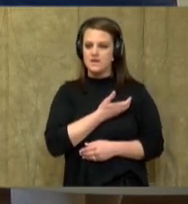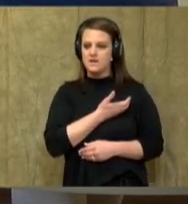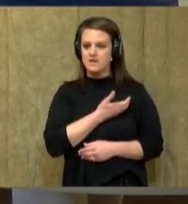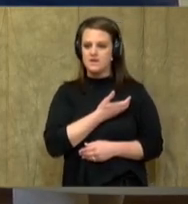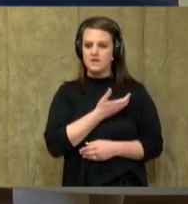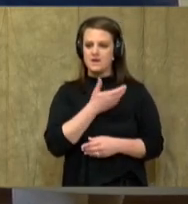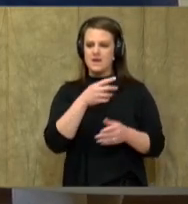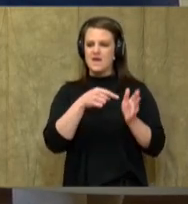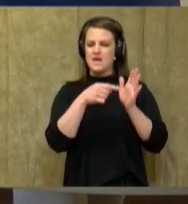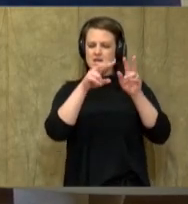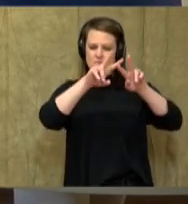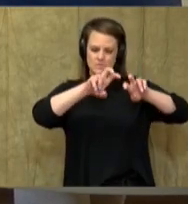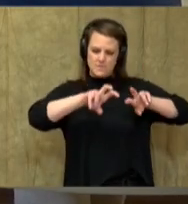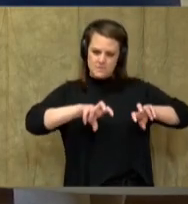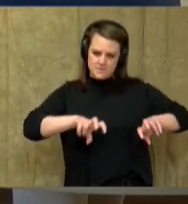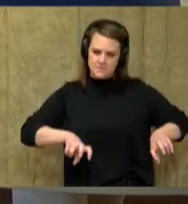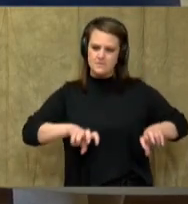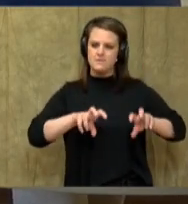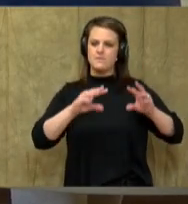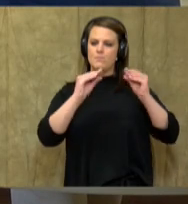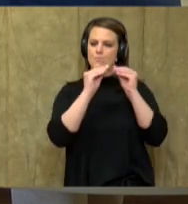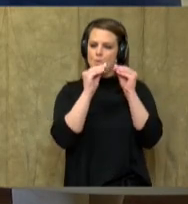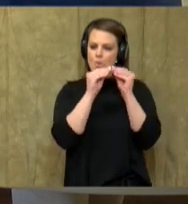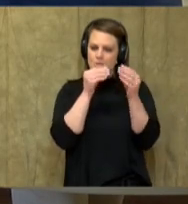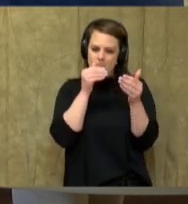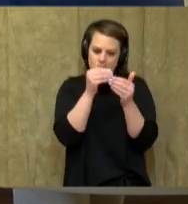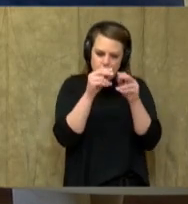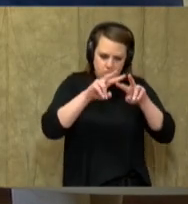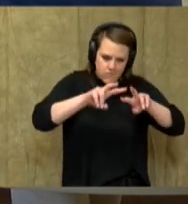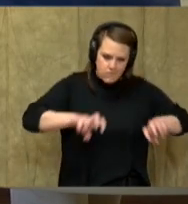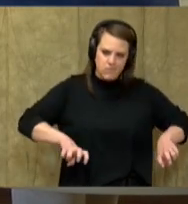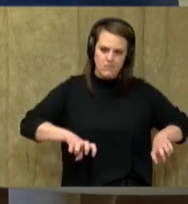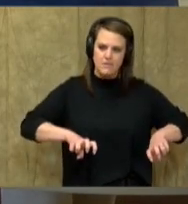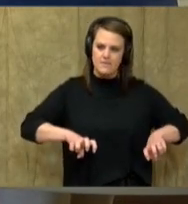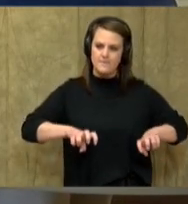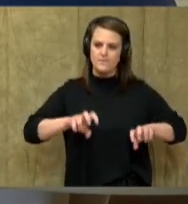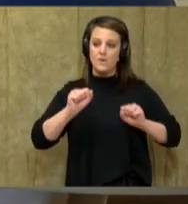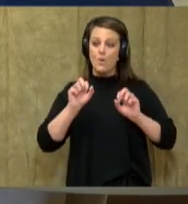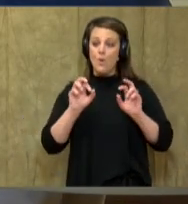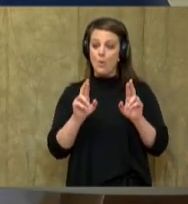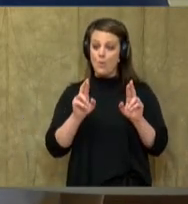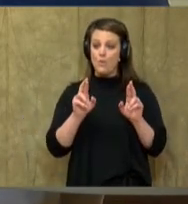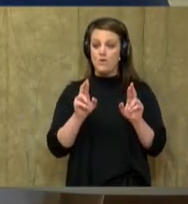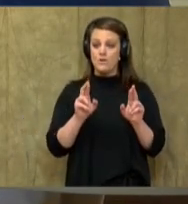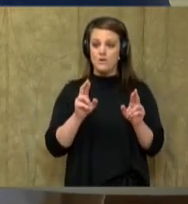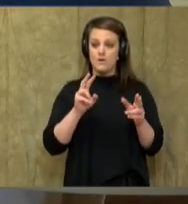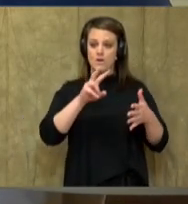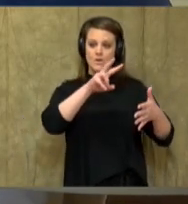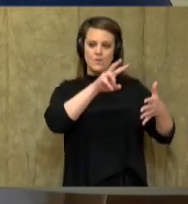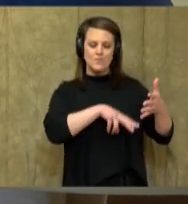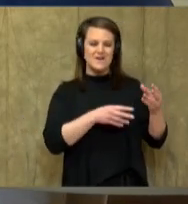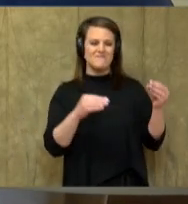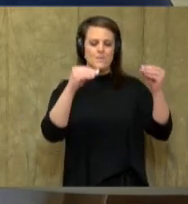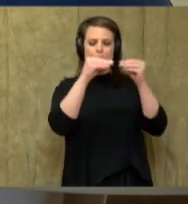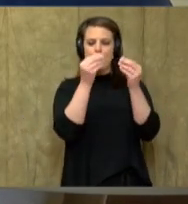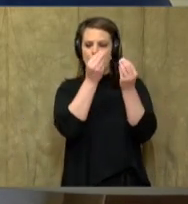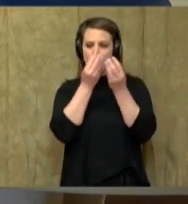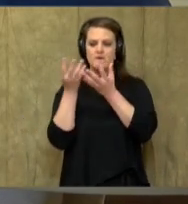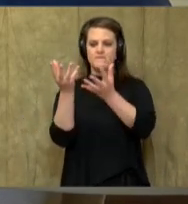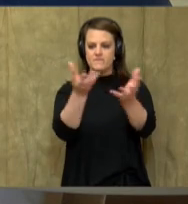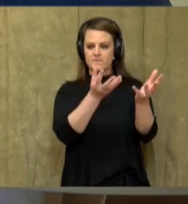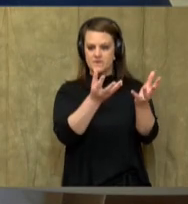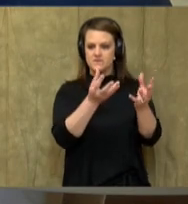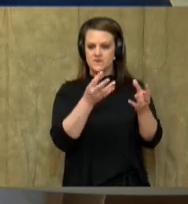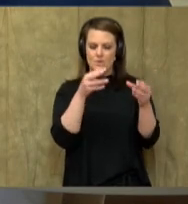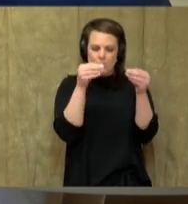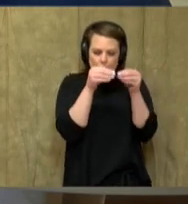and examine it a little bit more closely or read it for a little bit more information or